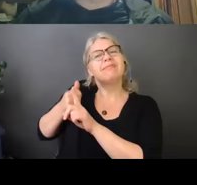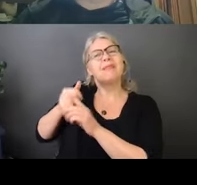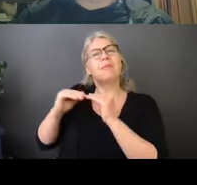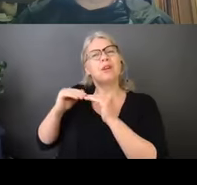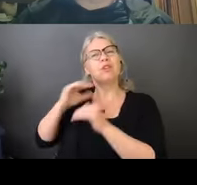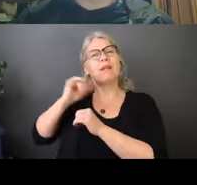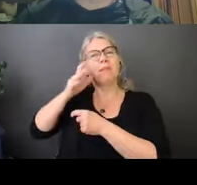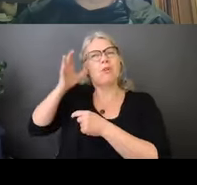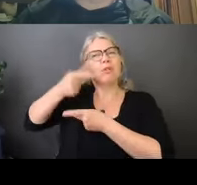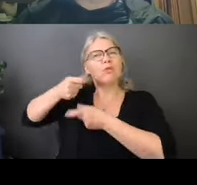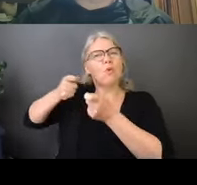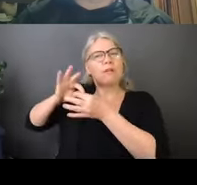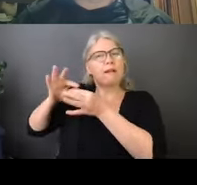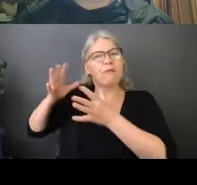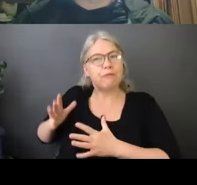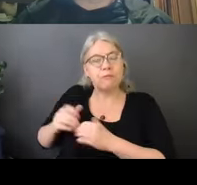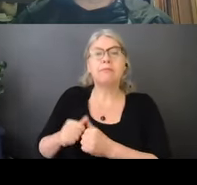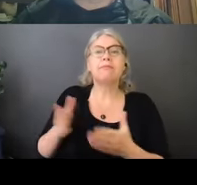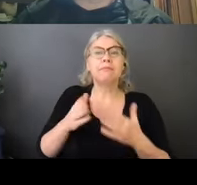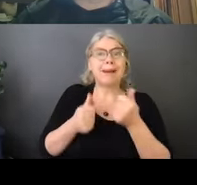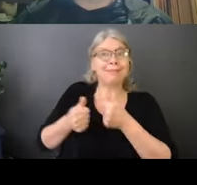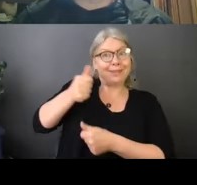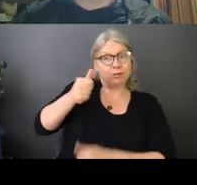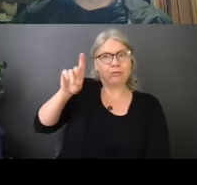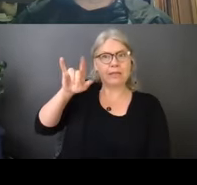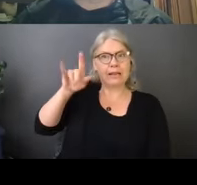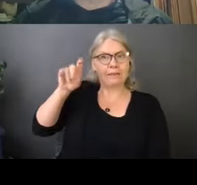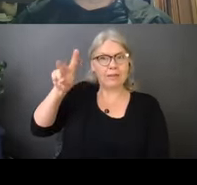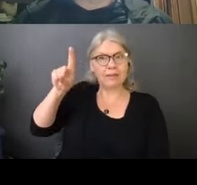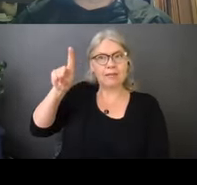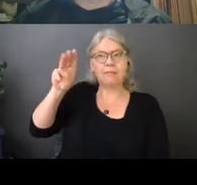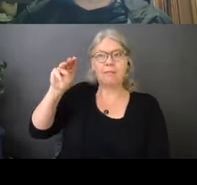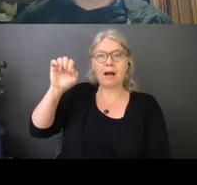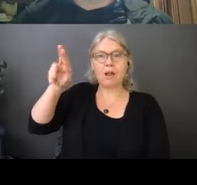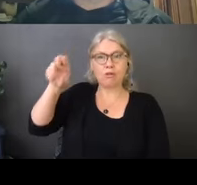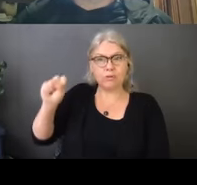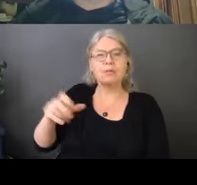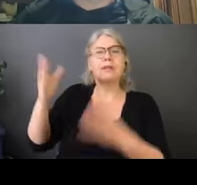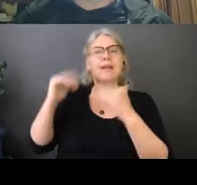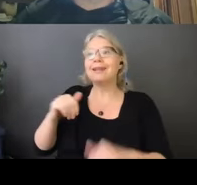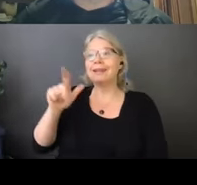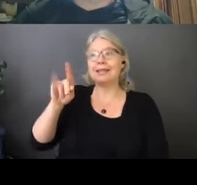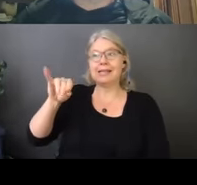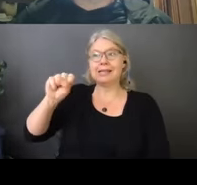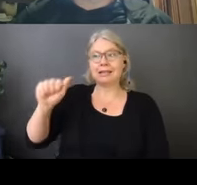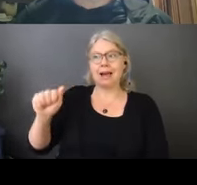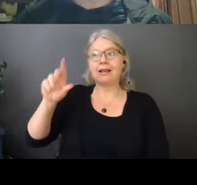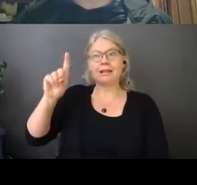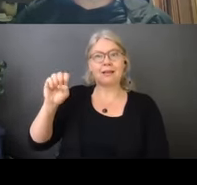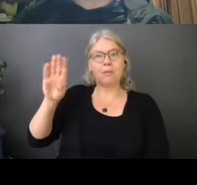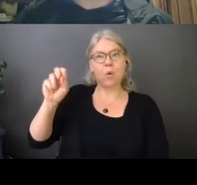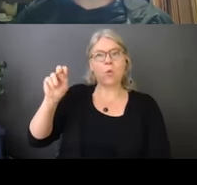my senior manager David Myers and Lisa Davona from the Direct Funding Program and she's the manager of that program.